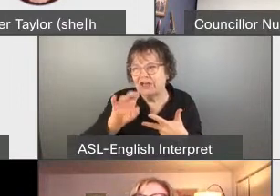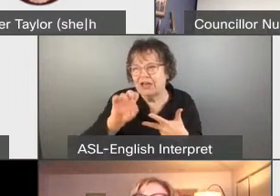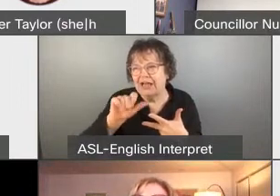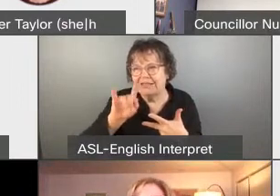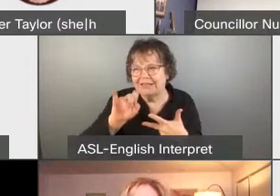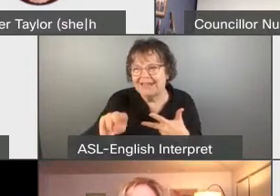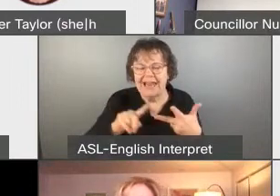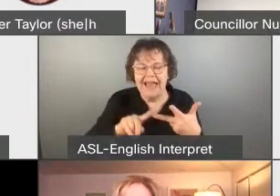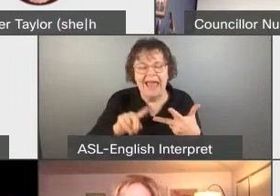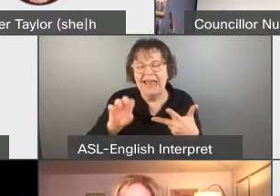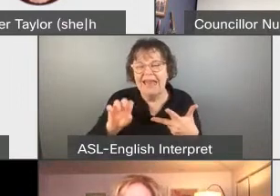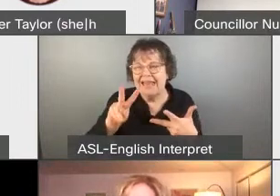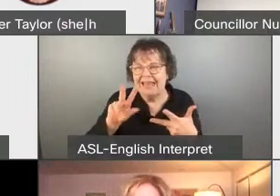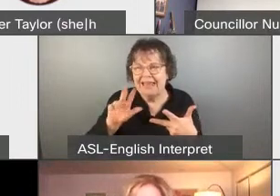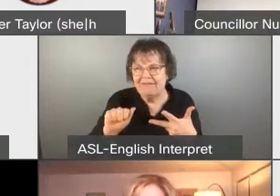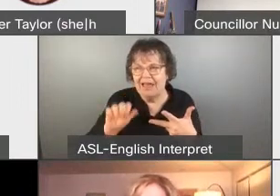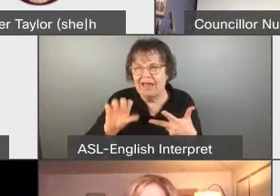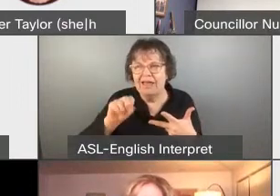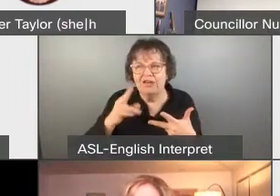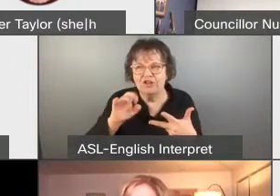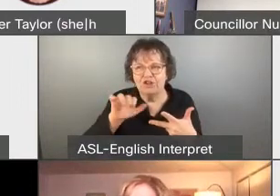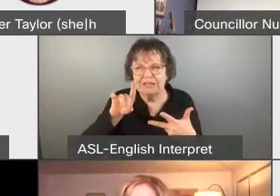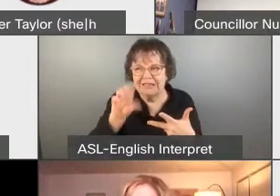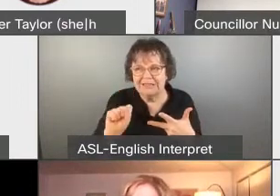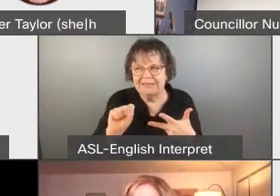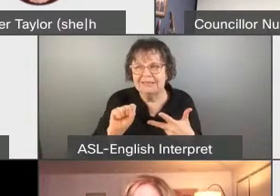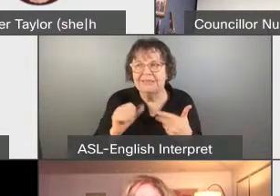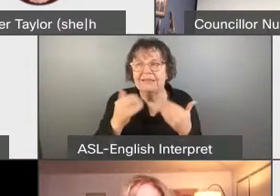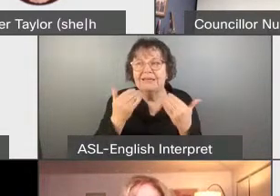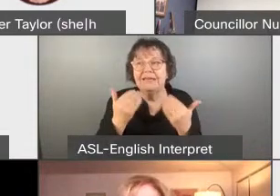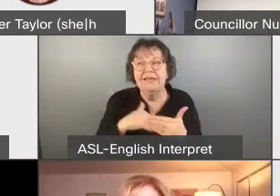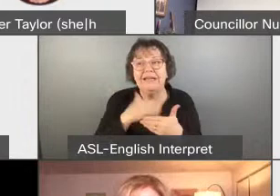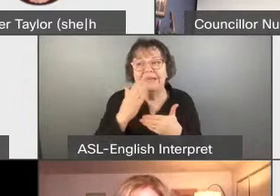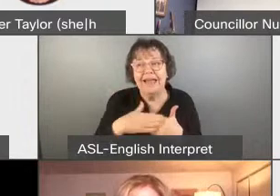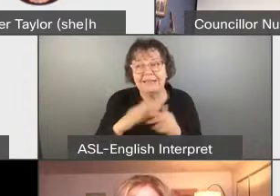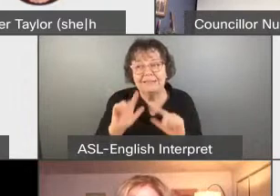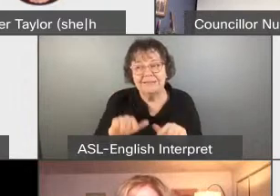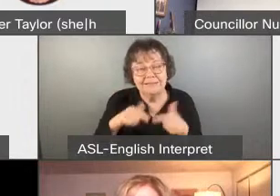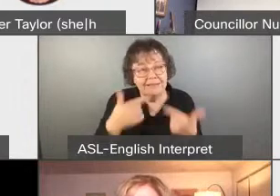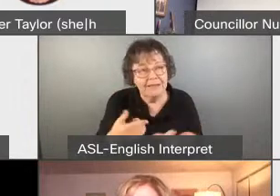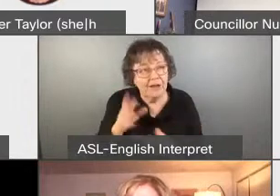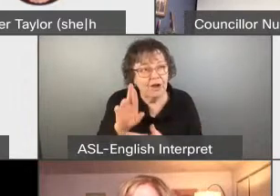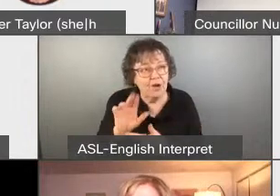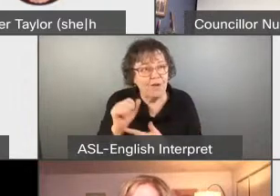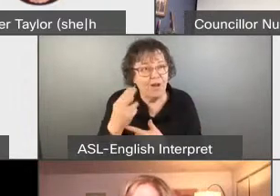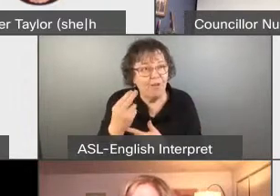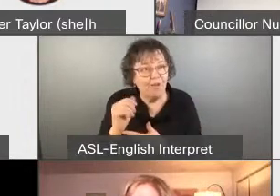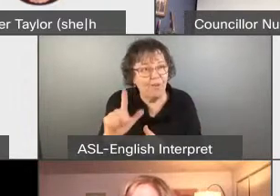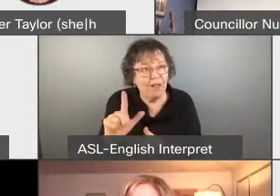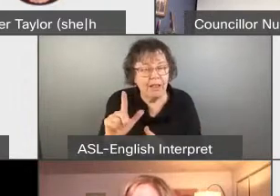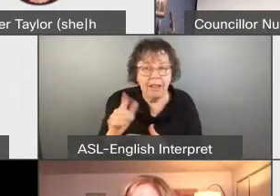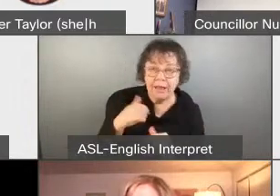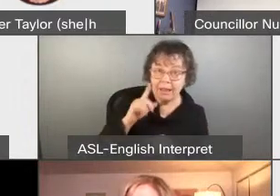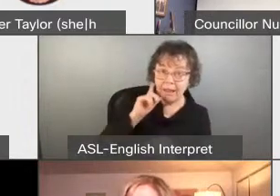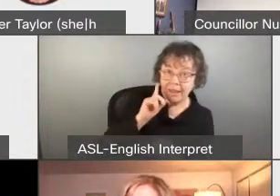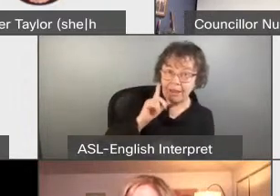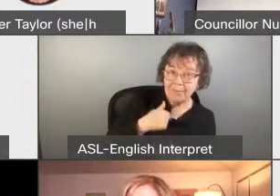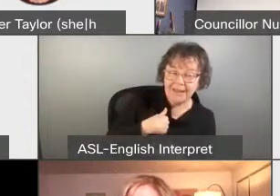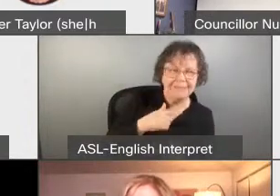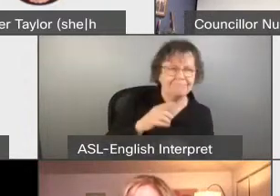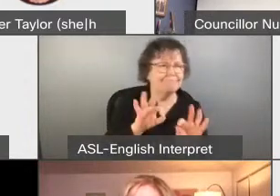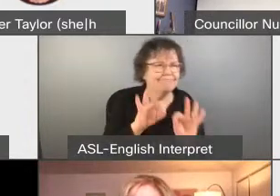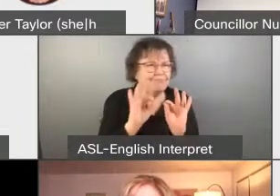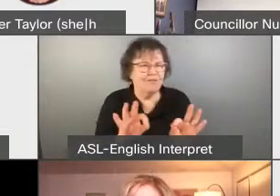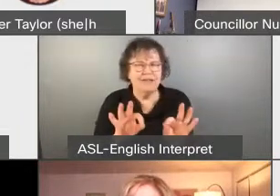Rahul Singh is up first. Hi there. How's my volume? Your volume is perfect. Great. Hopefully you reset the clock.